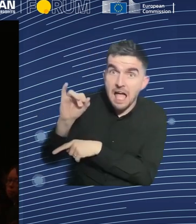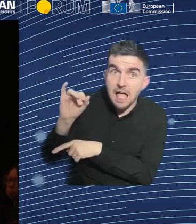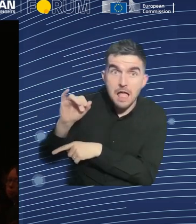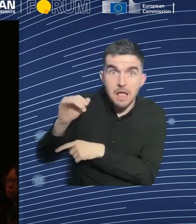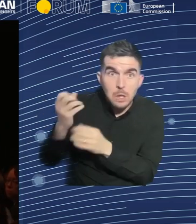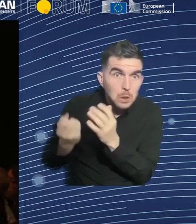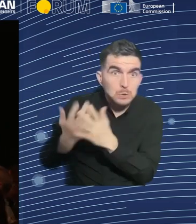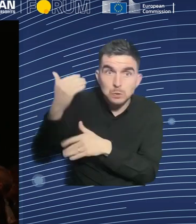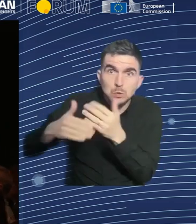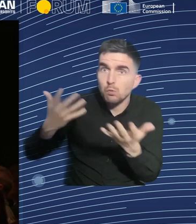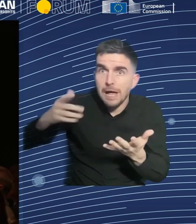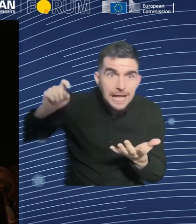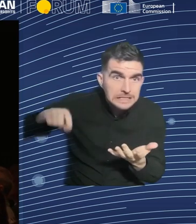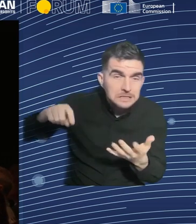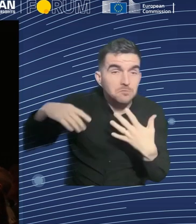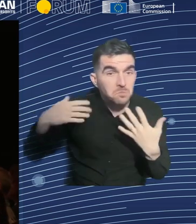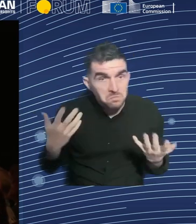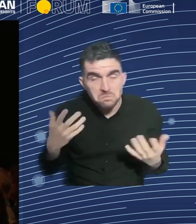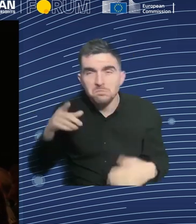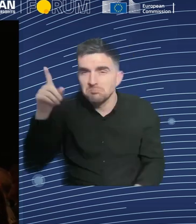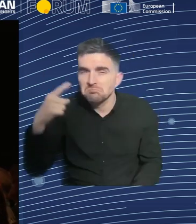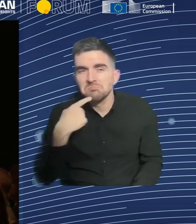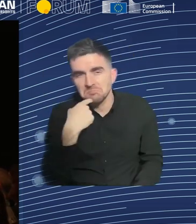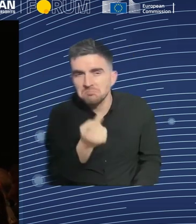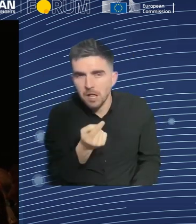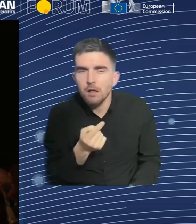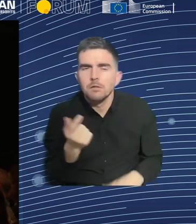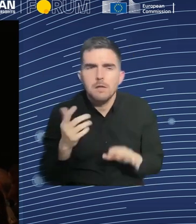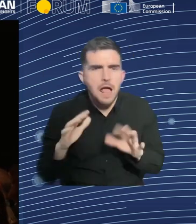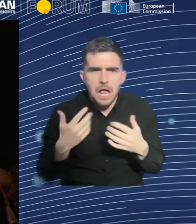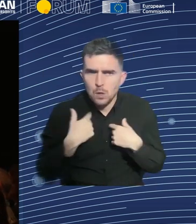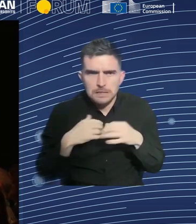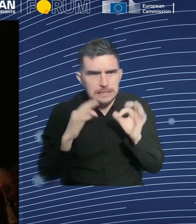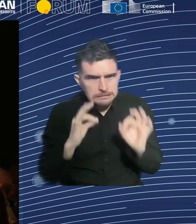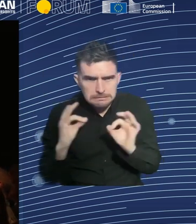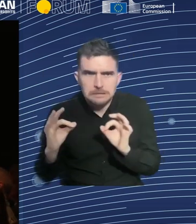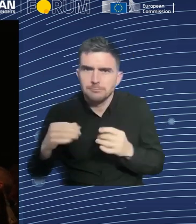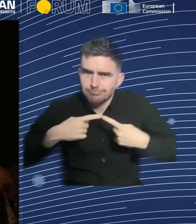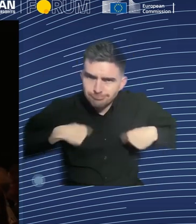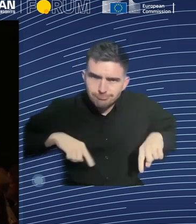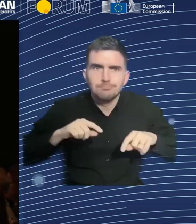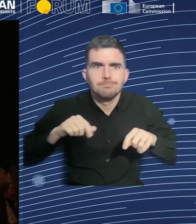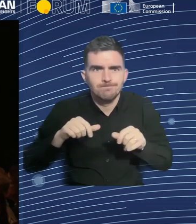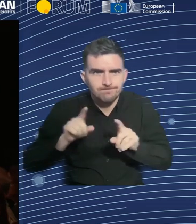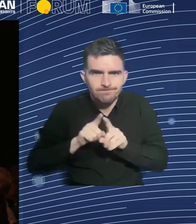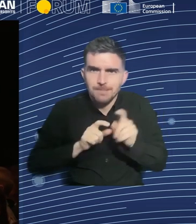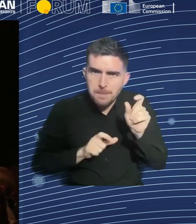remain humans, that we keep our culture, we keep our civilization, and which are the values we can